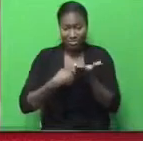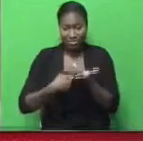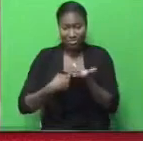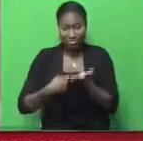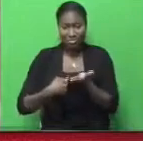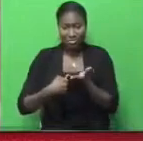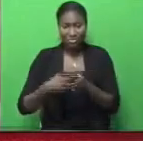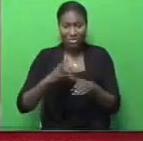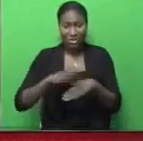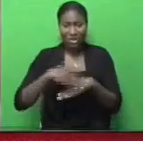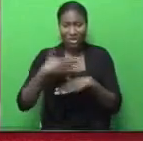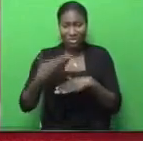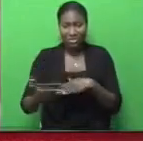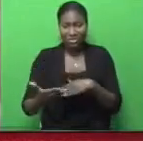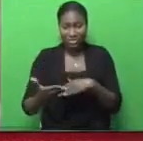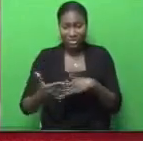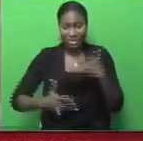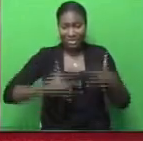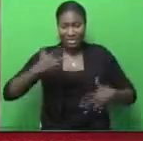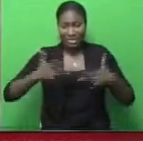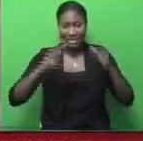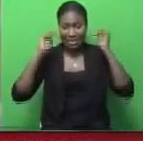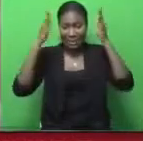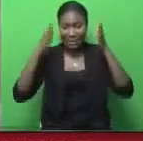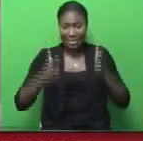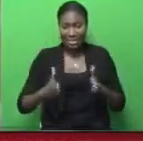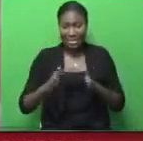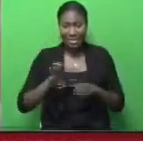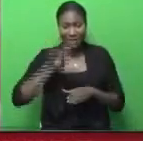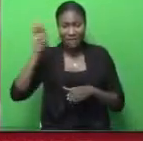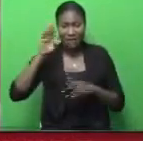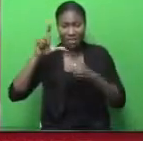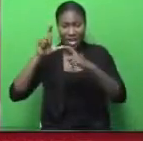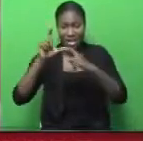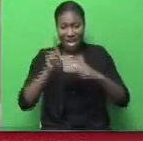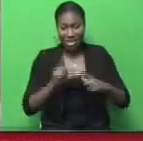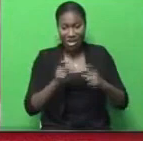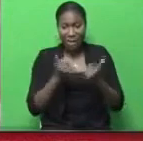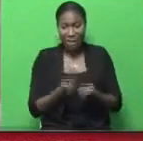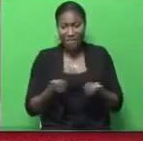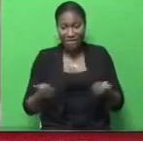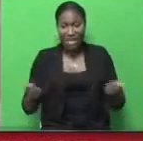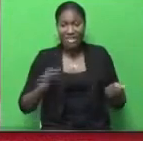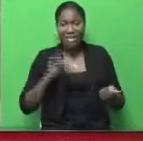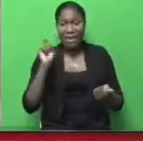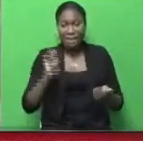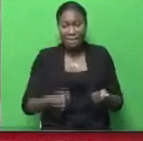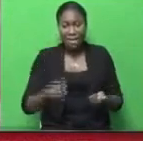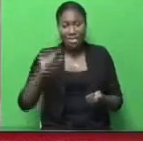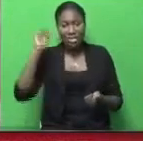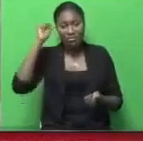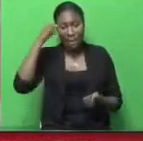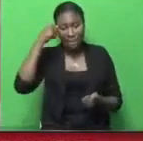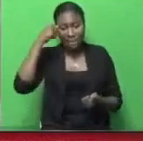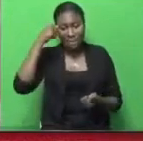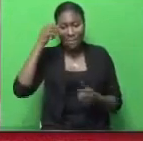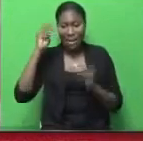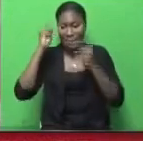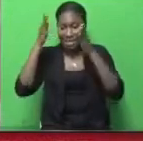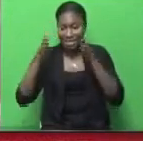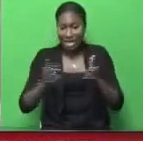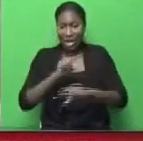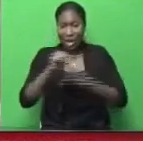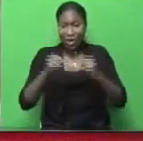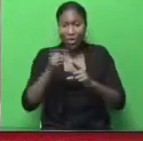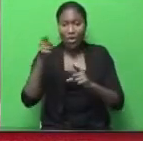Minister of Foreign and CARICOM Affairs, I must remind him, Honorable Minister, while you